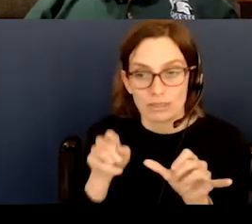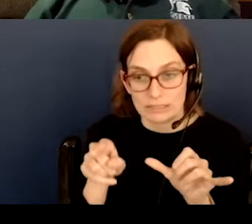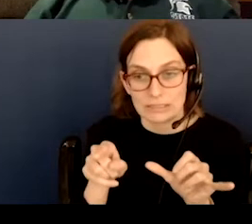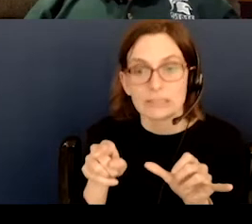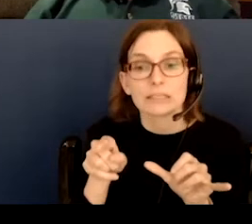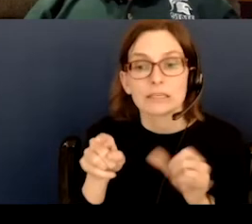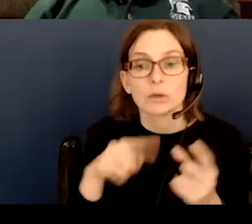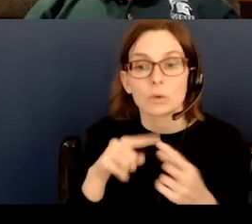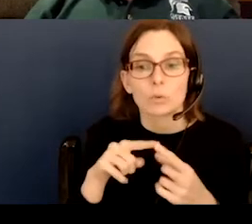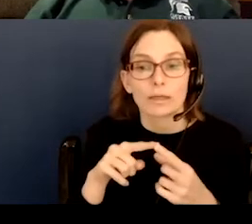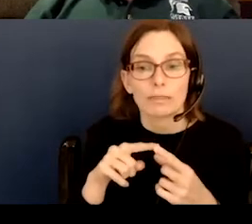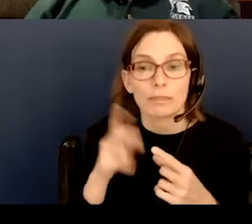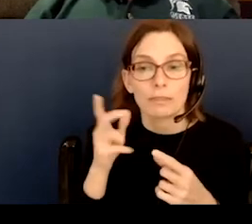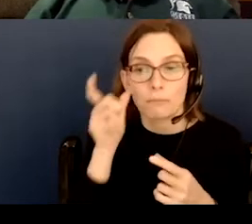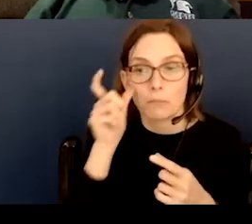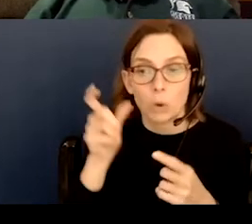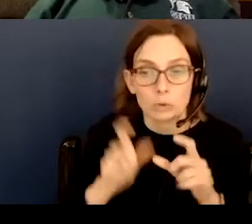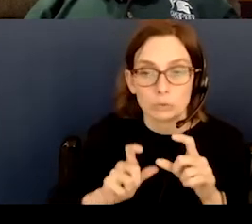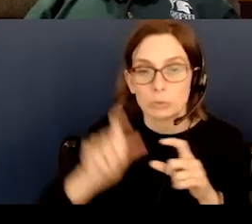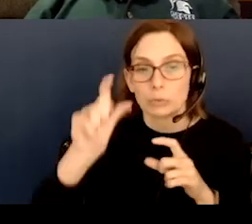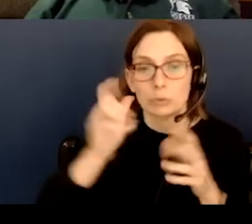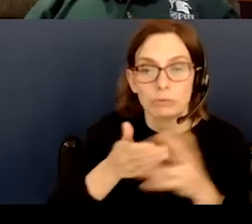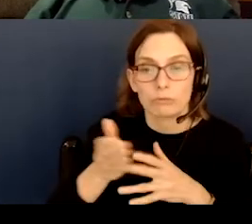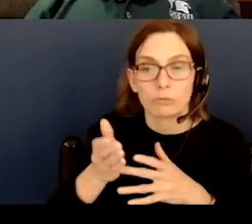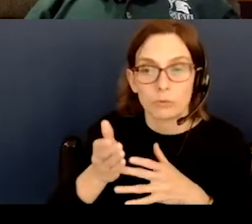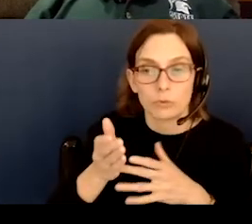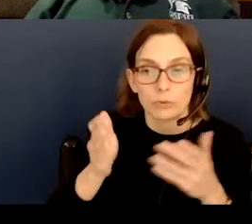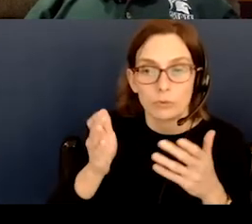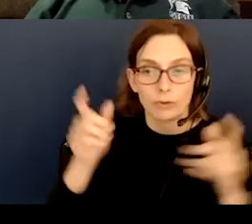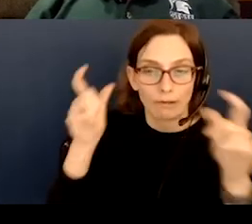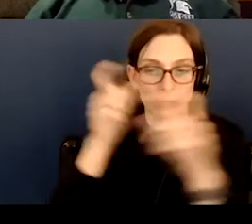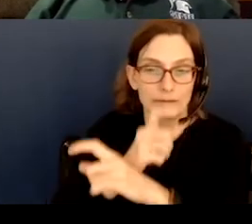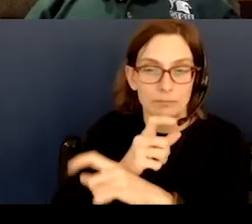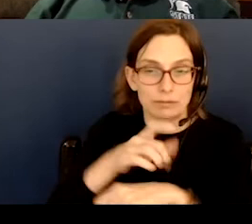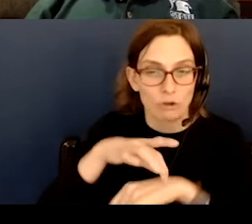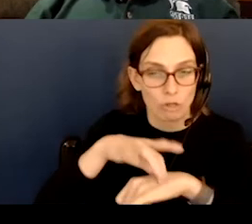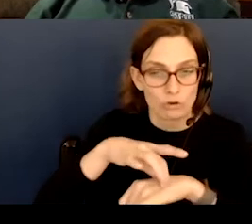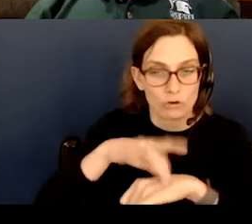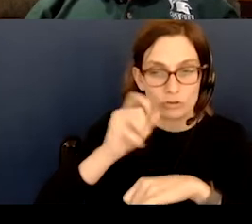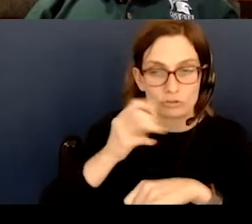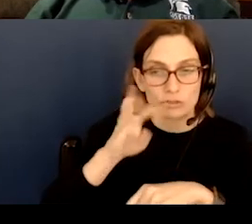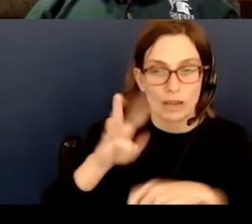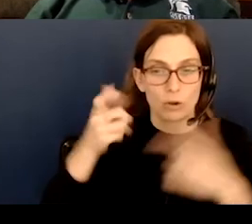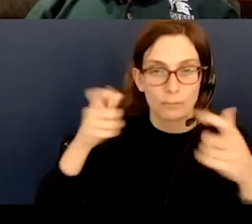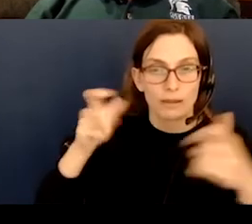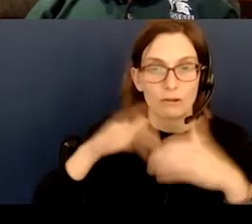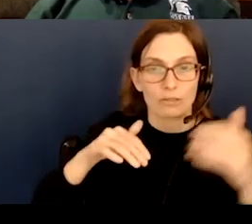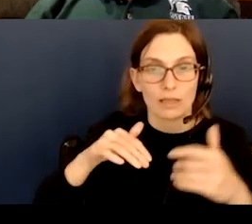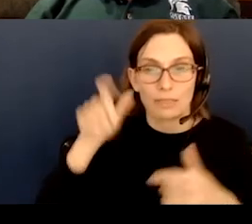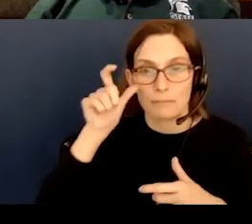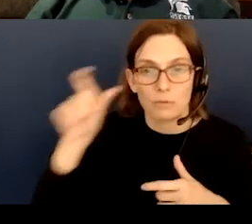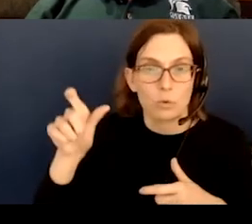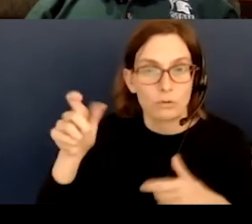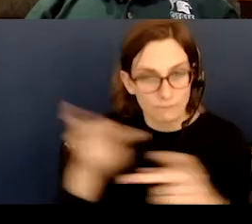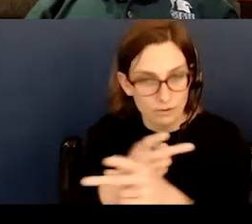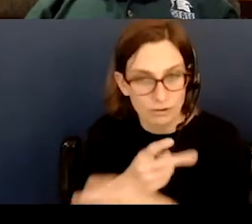passing through an eclipse, you can tell that the earth's shadow was much bigger than the moon. He determined it was two and a half times the moon's